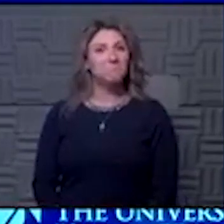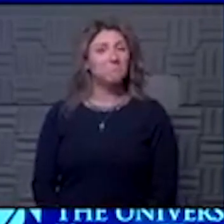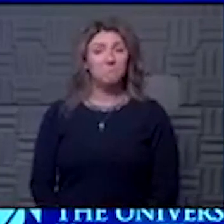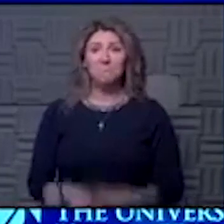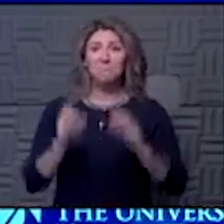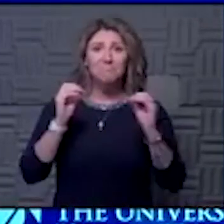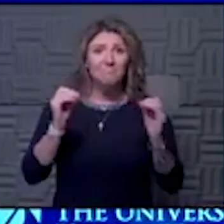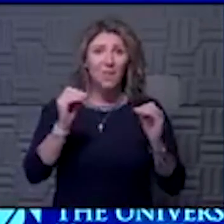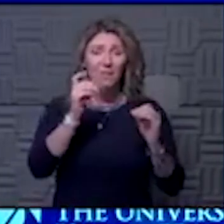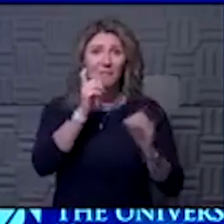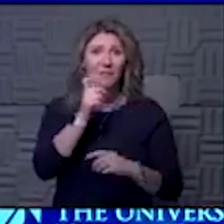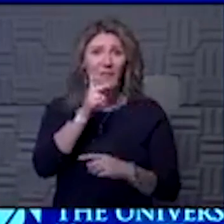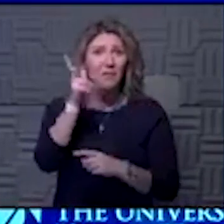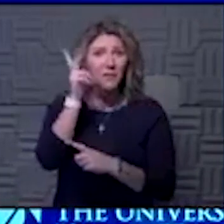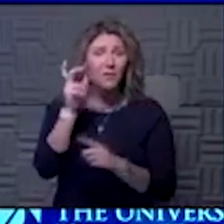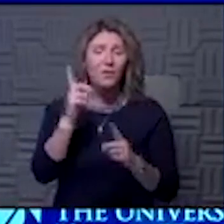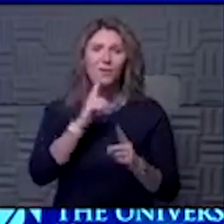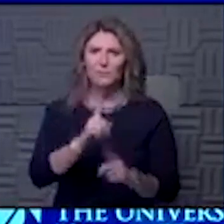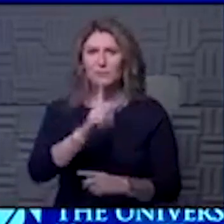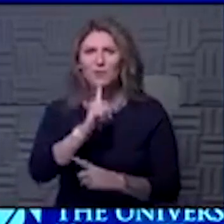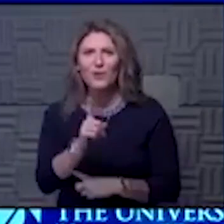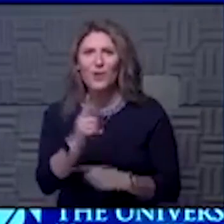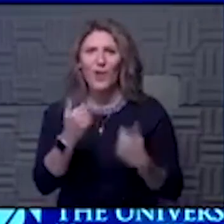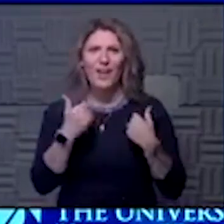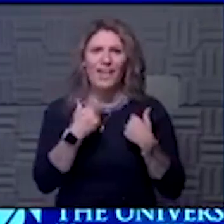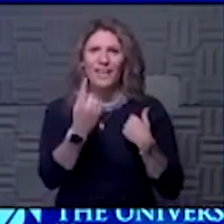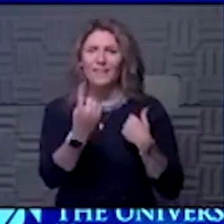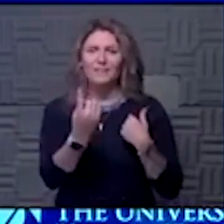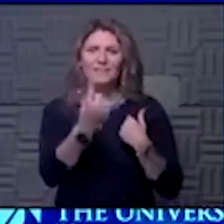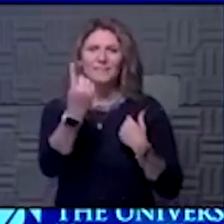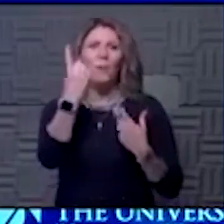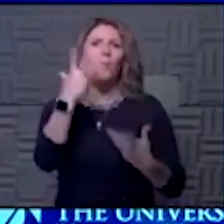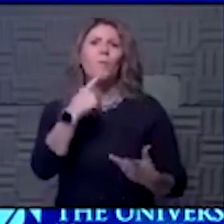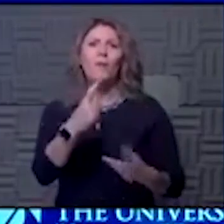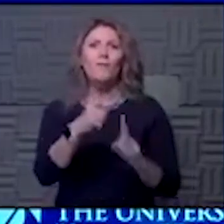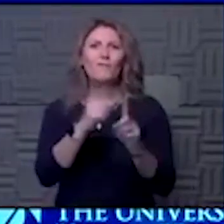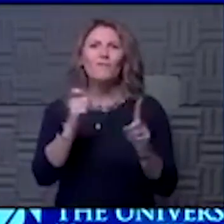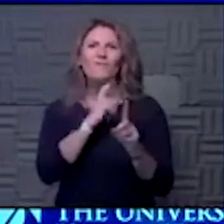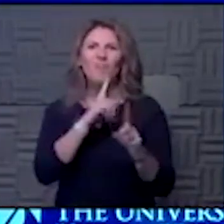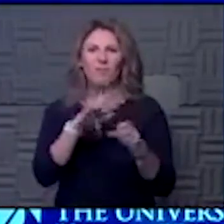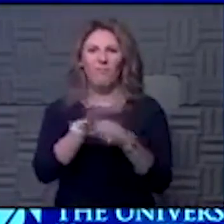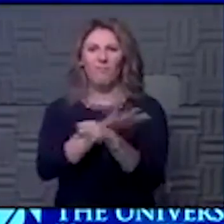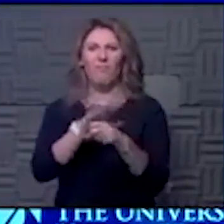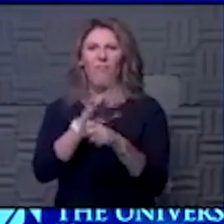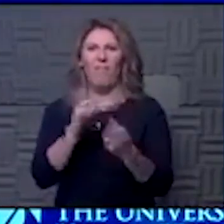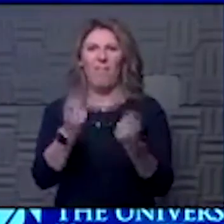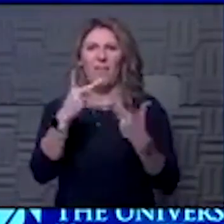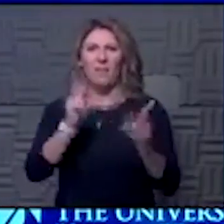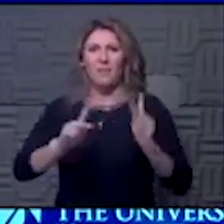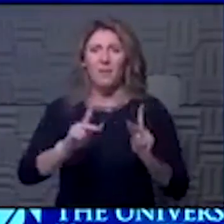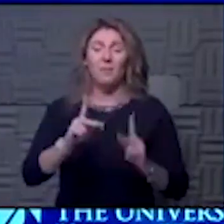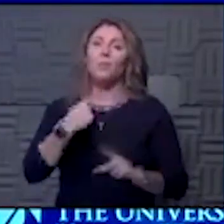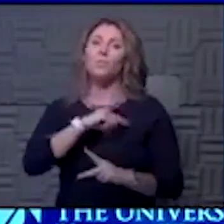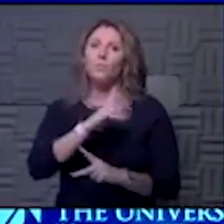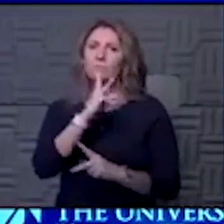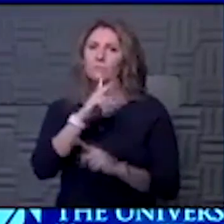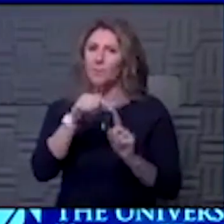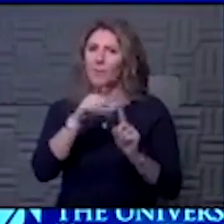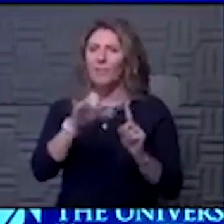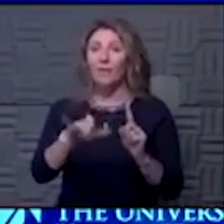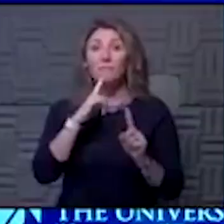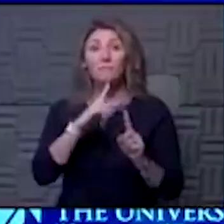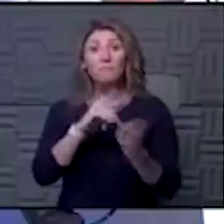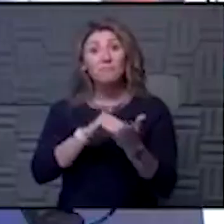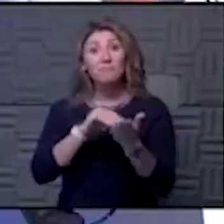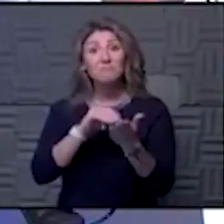All right. I'm not hearing any. I was sure we were going to have one about capacity, but I'm sure that'll come up at some point. We're going to be talking about that a little bit. All right,